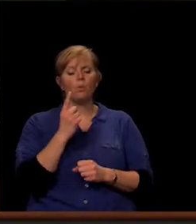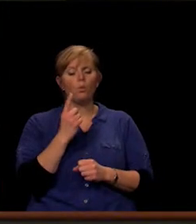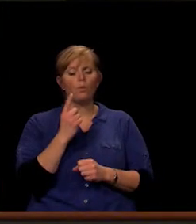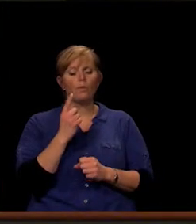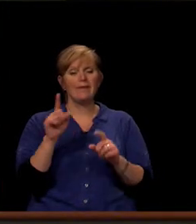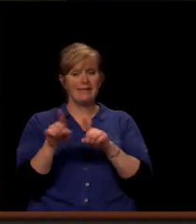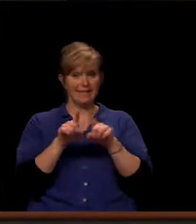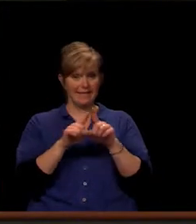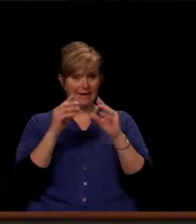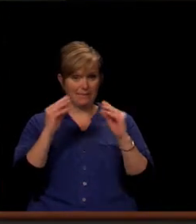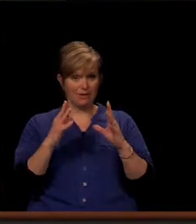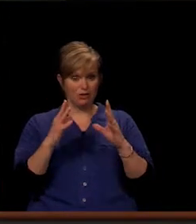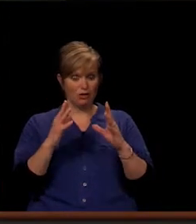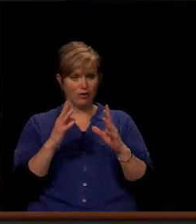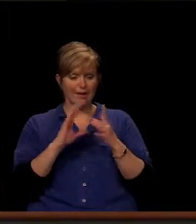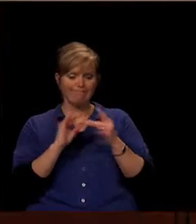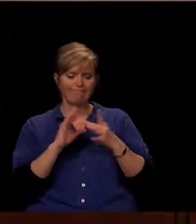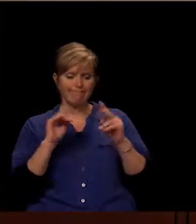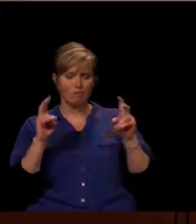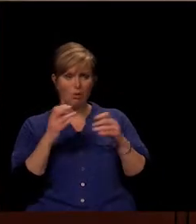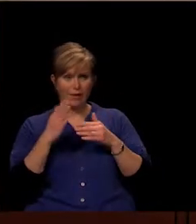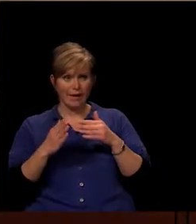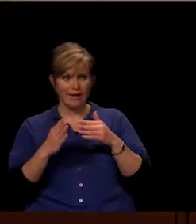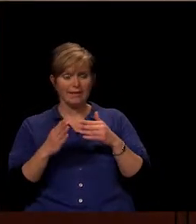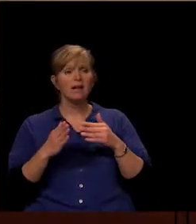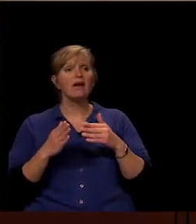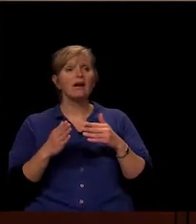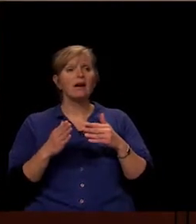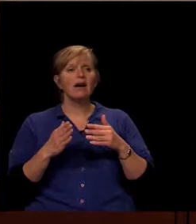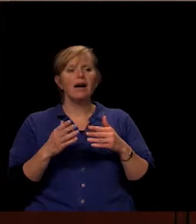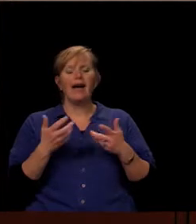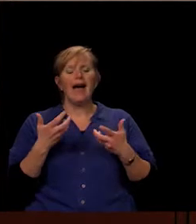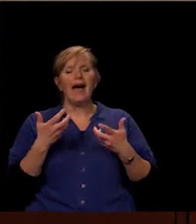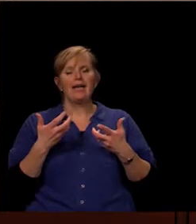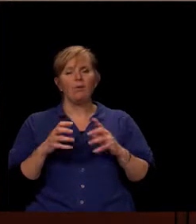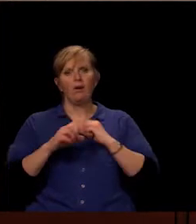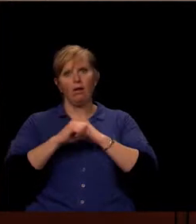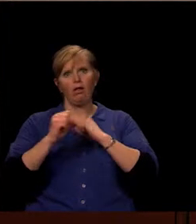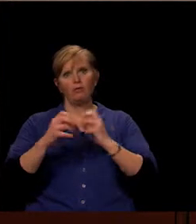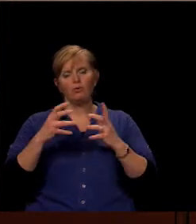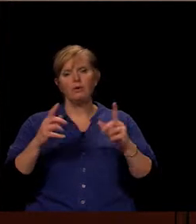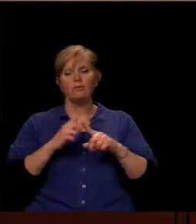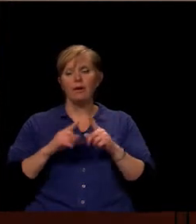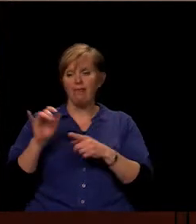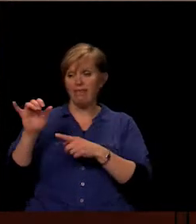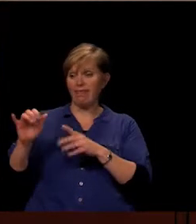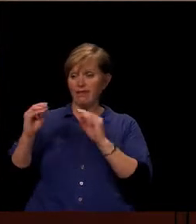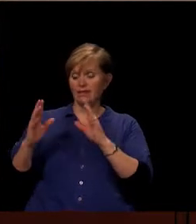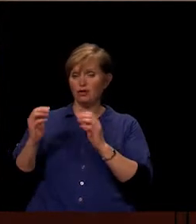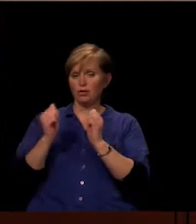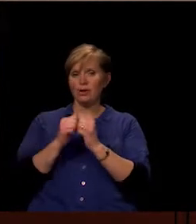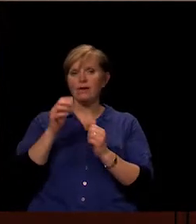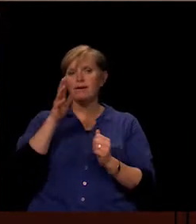same teacher I read the quote at the end and I just didn't share it tonight because I didn't want to be too long, but she, with ParentVUE and TeacherVUE and StudentVUE,